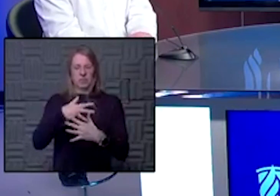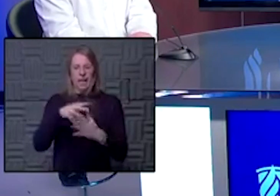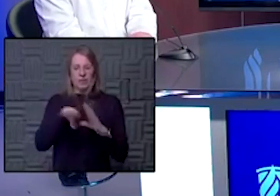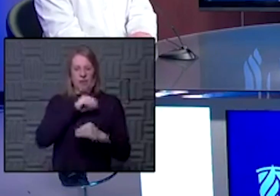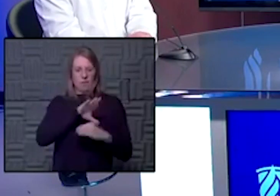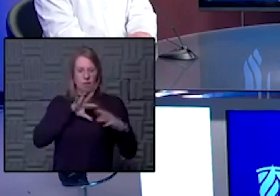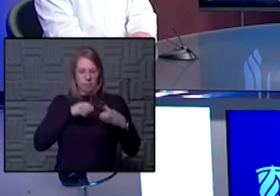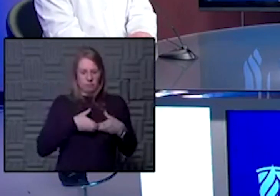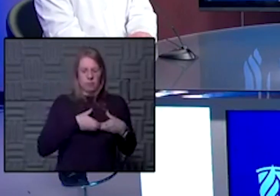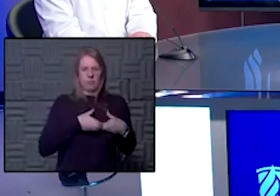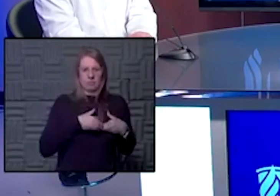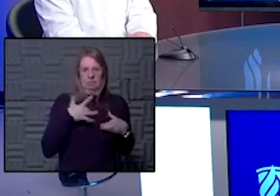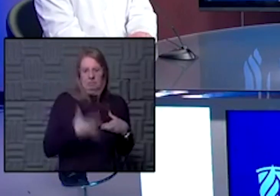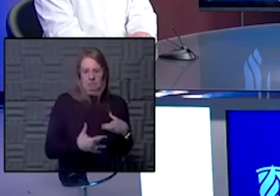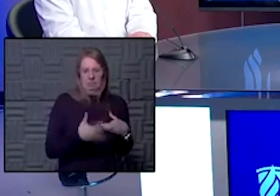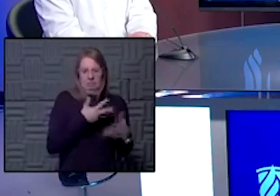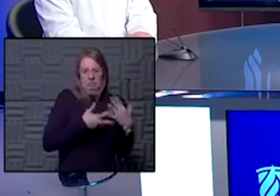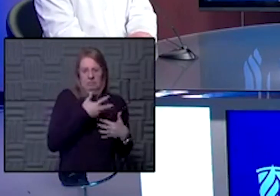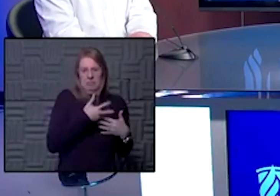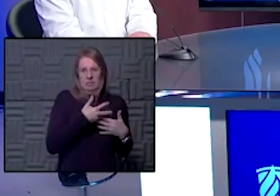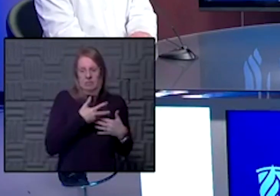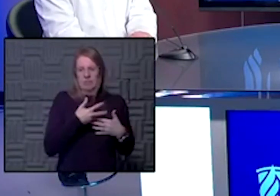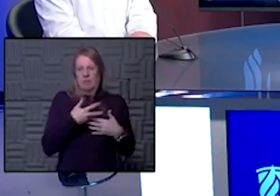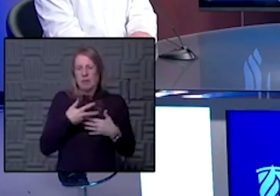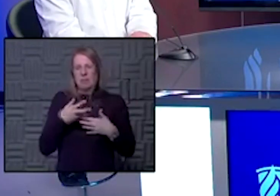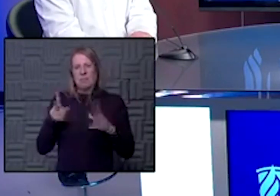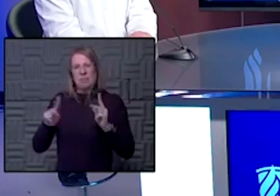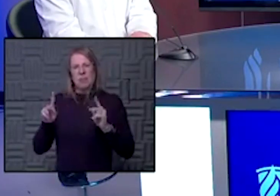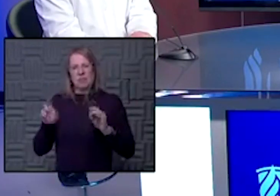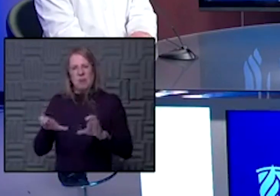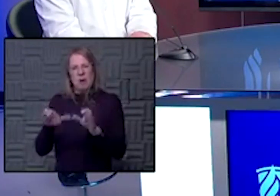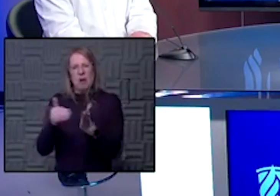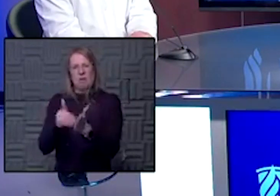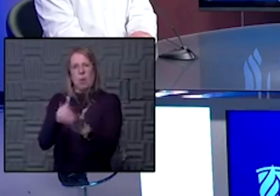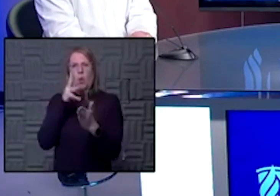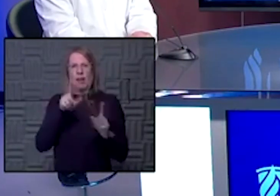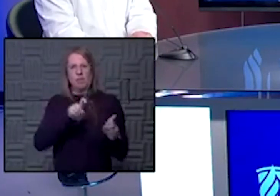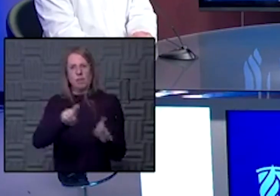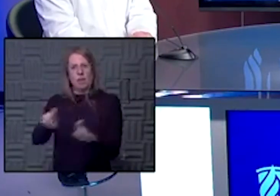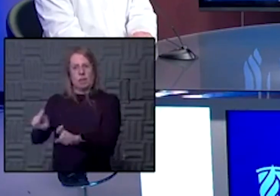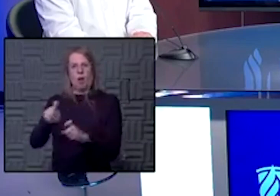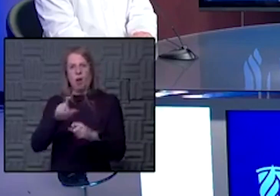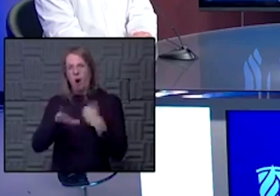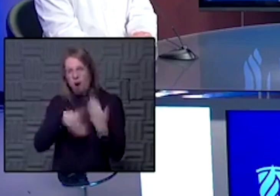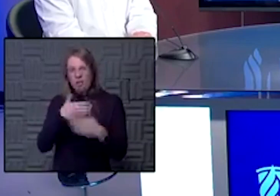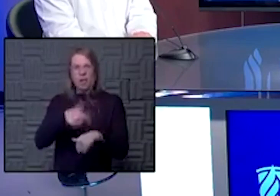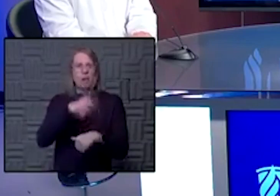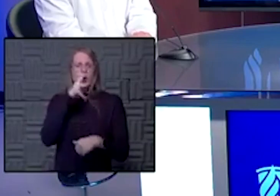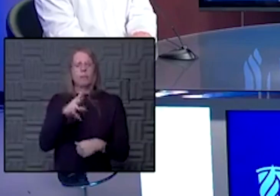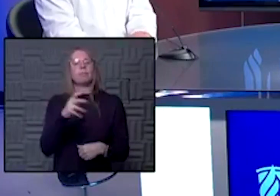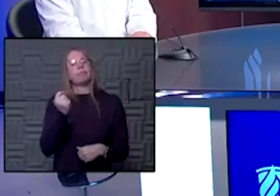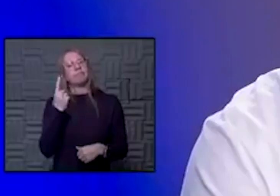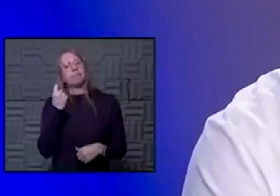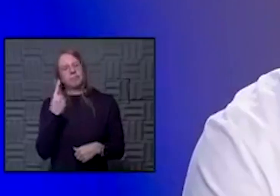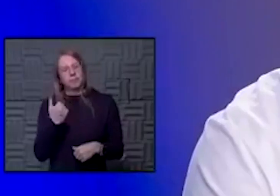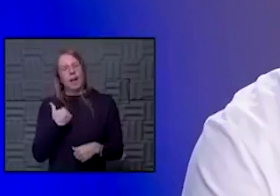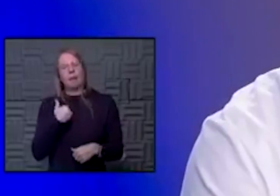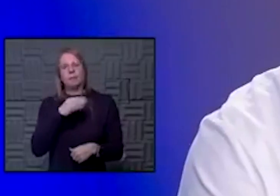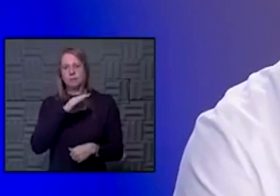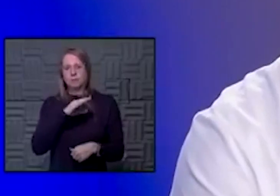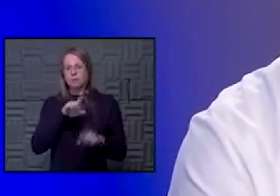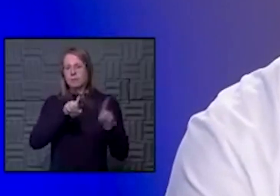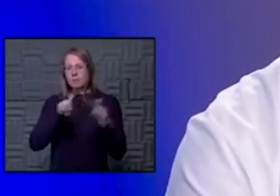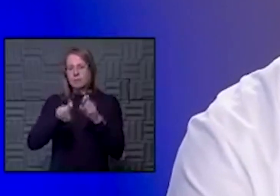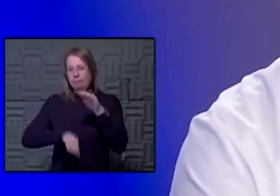that, well, people do that like all the time, not just on Thanksgiving. So that means we'd have to do it all the time. And we know that there are capacity issues, testing